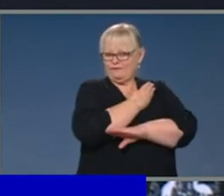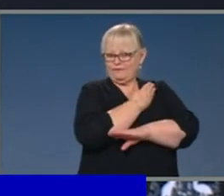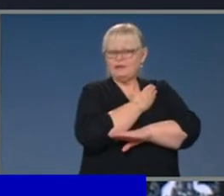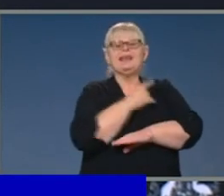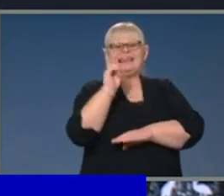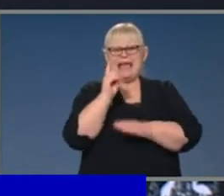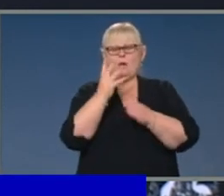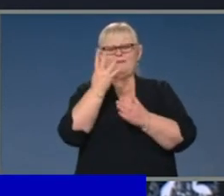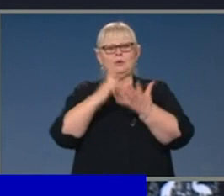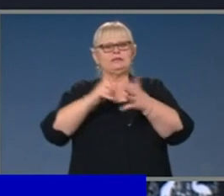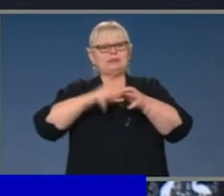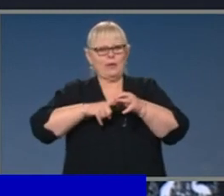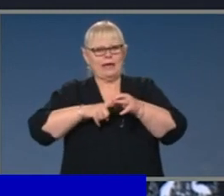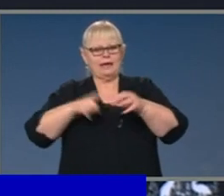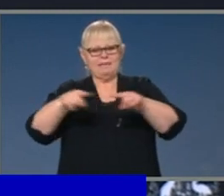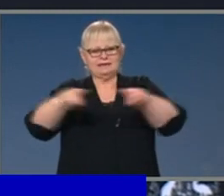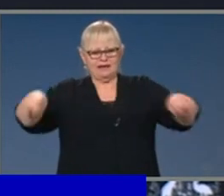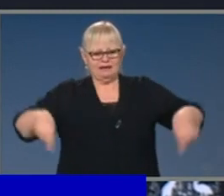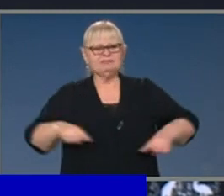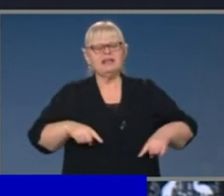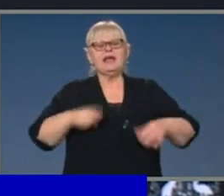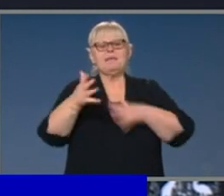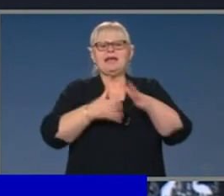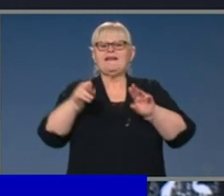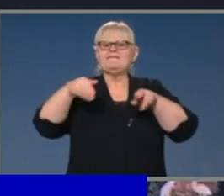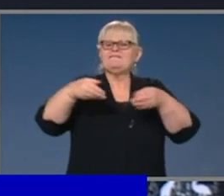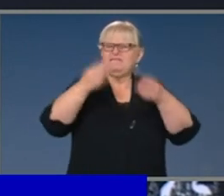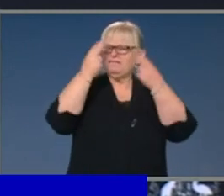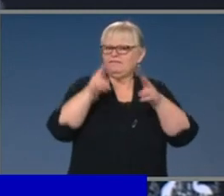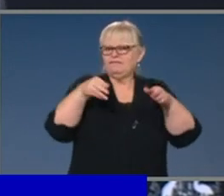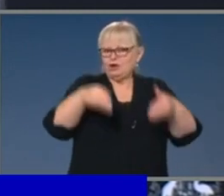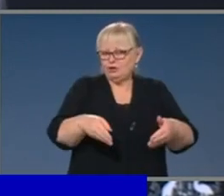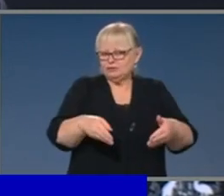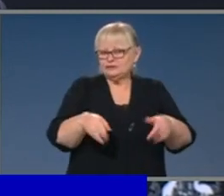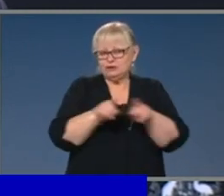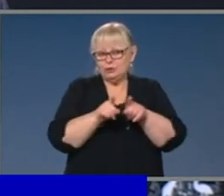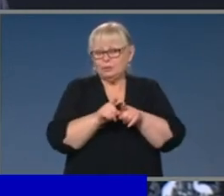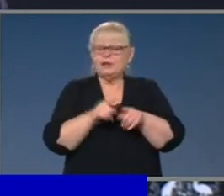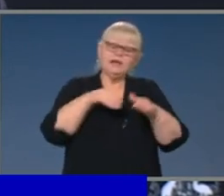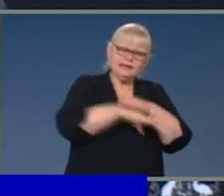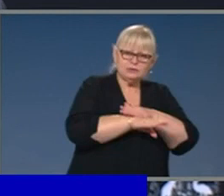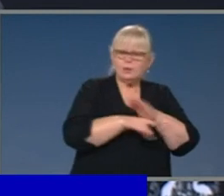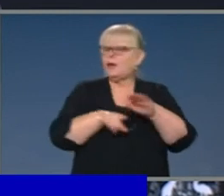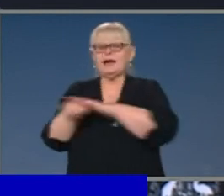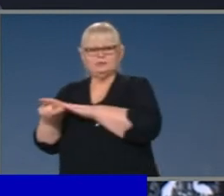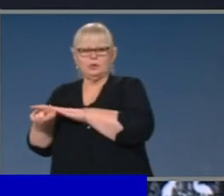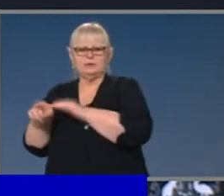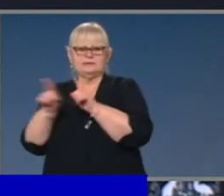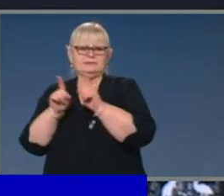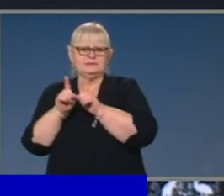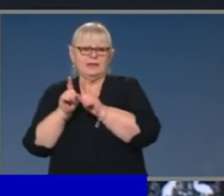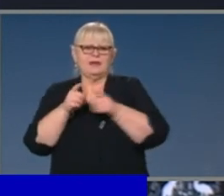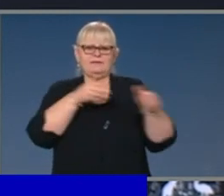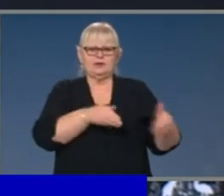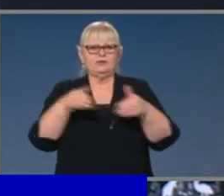square metre rule, that includes funerals. It also includes funerals for outdoor areas as well. So this is, you